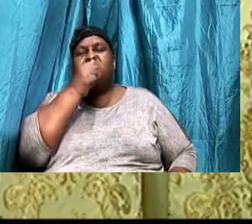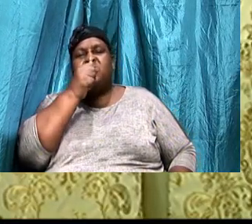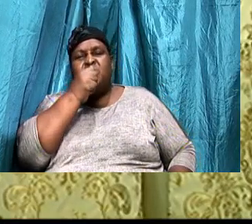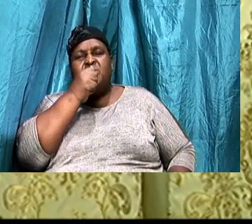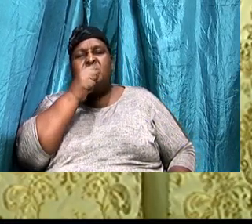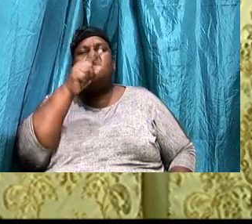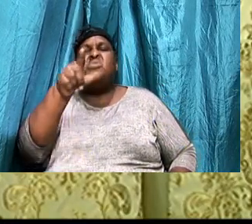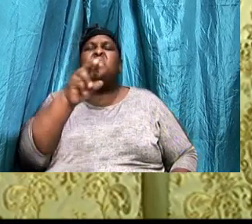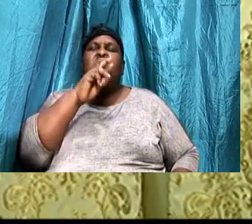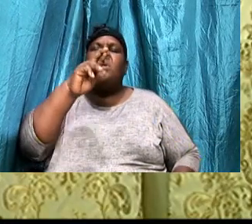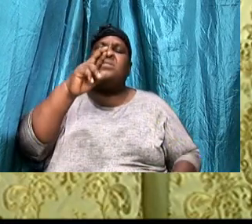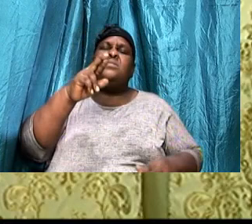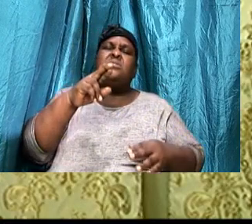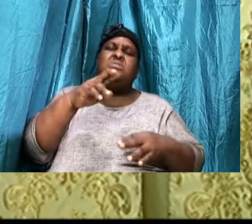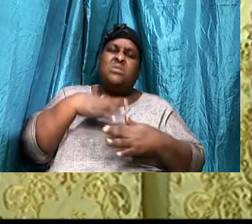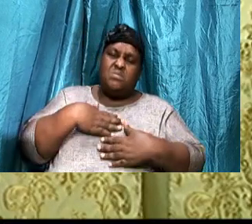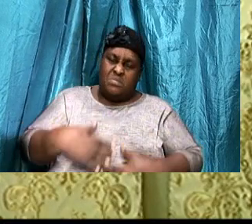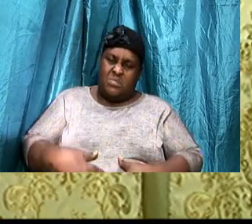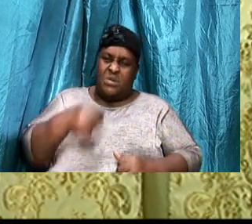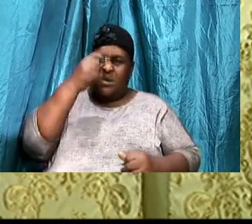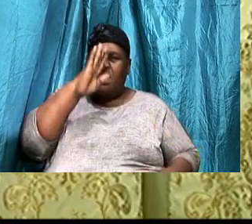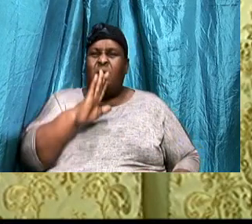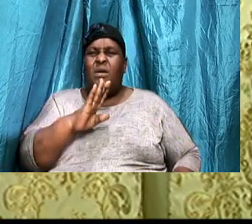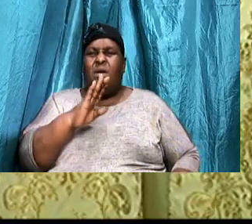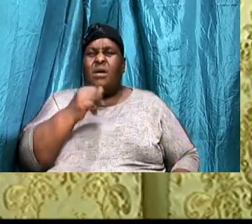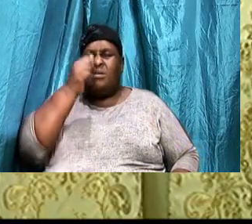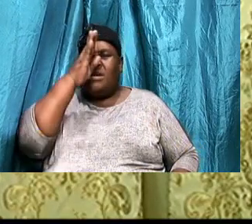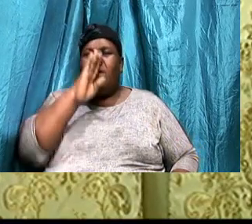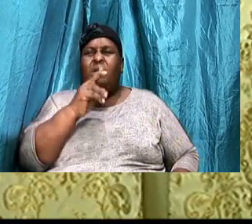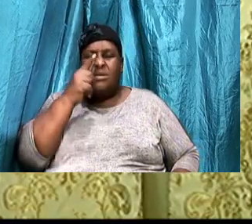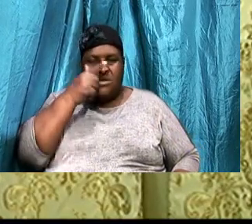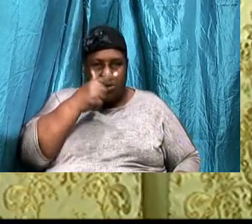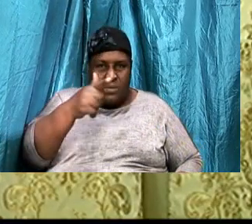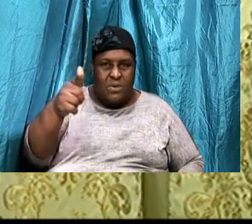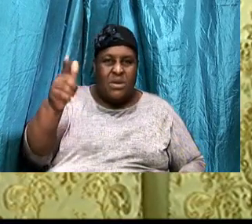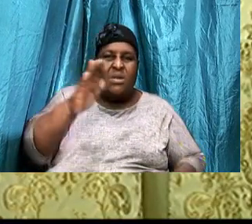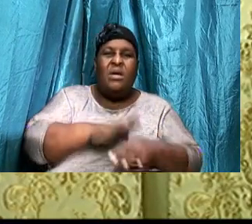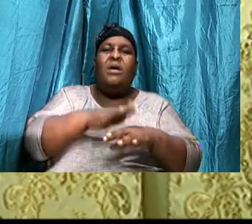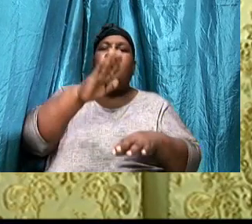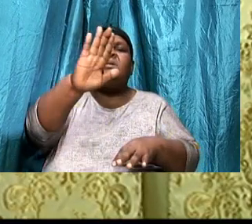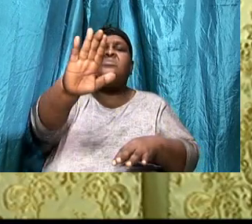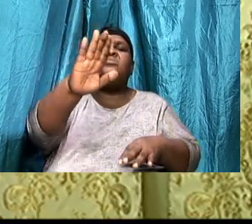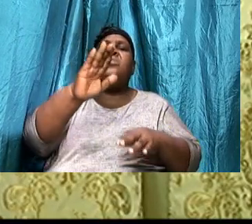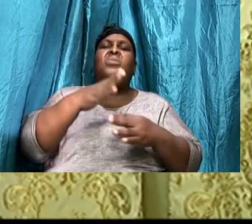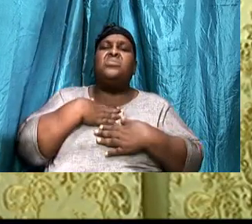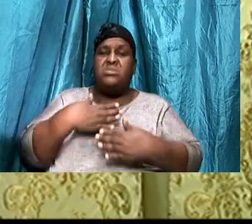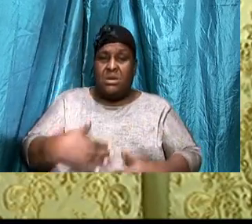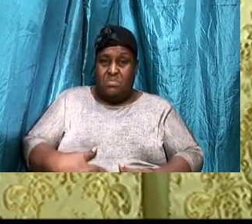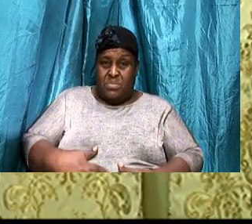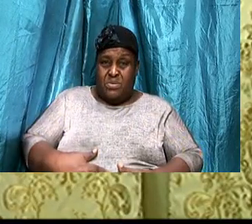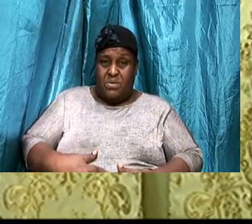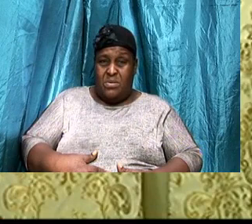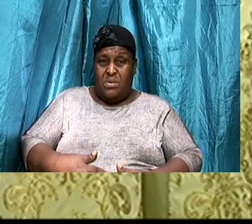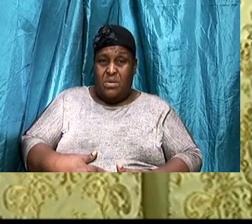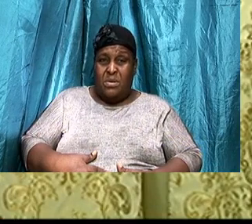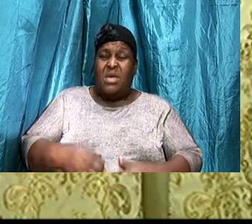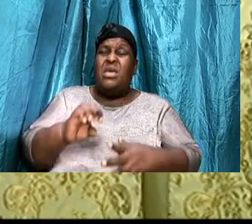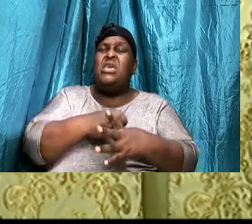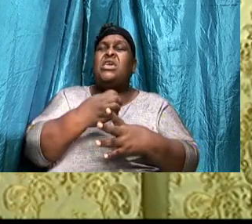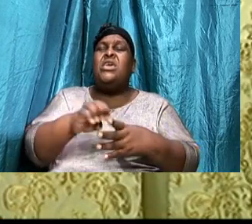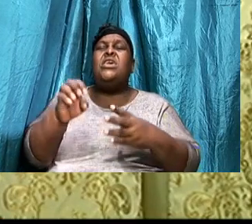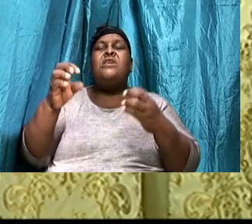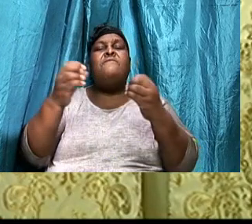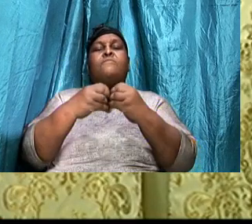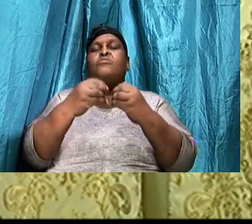And God, Is looking, At that temple, Even more than he does, The temple that is built, By